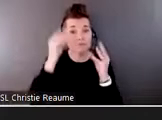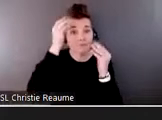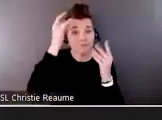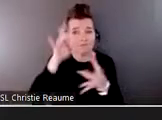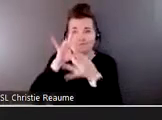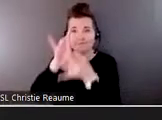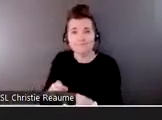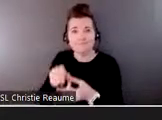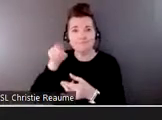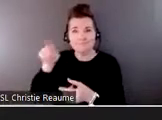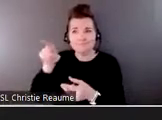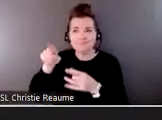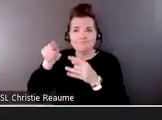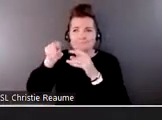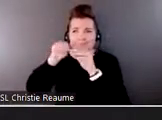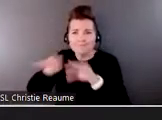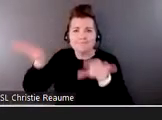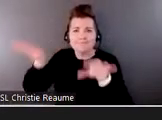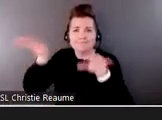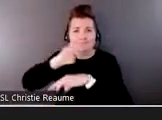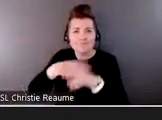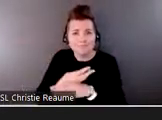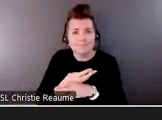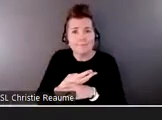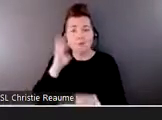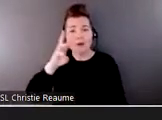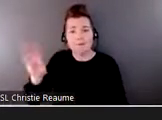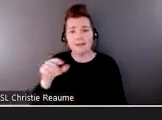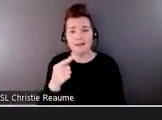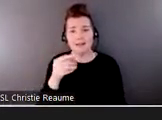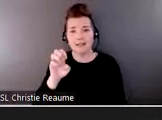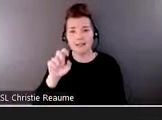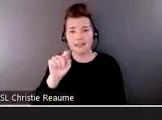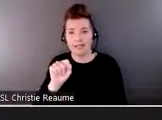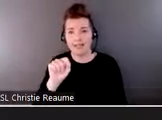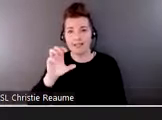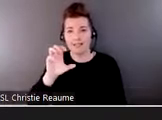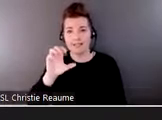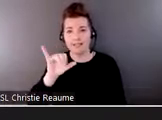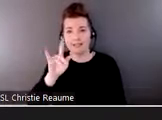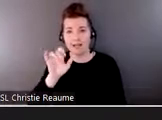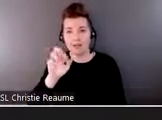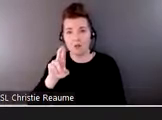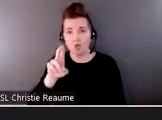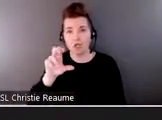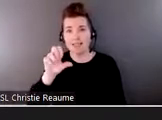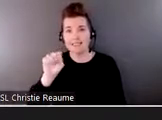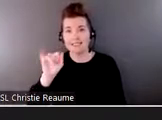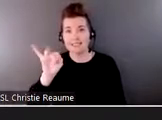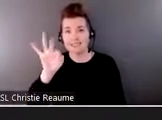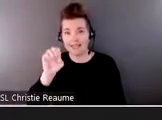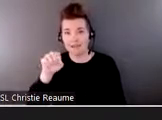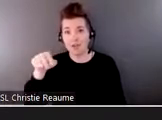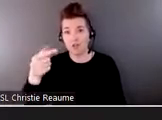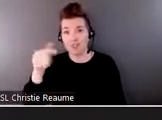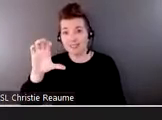can go to getcybersafe.gc.ca and Benedict can put that into the chat